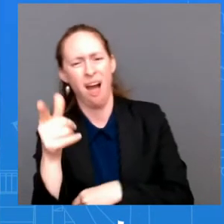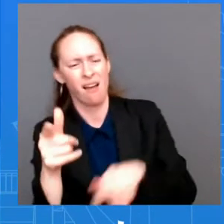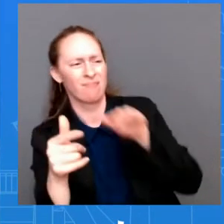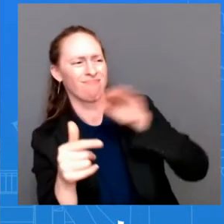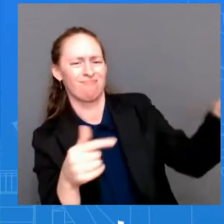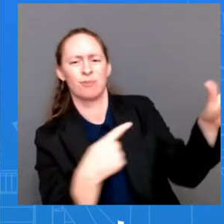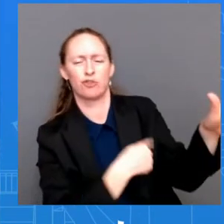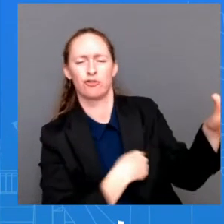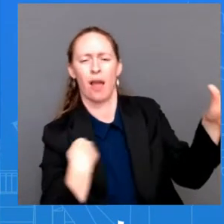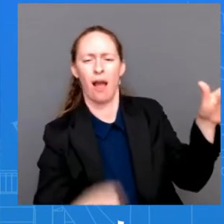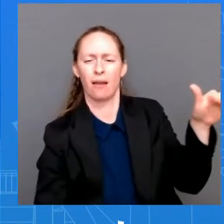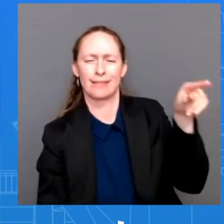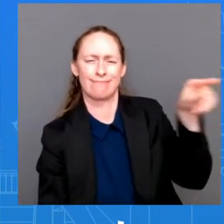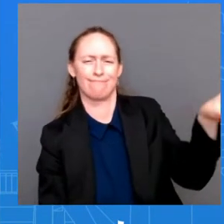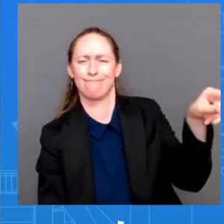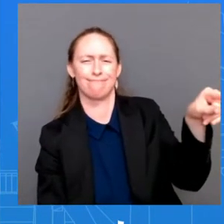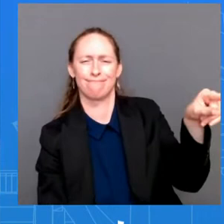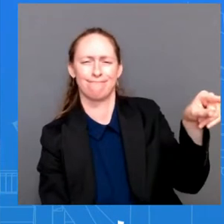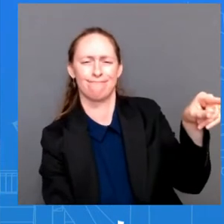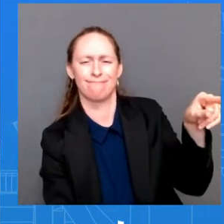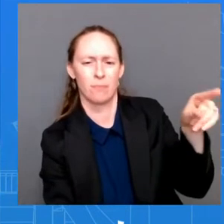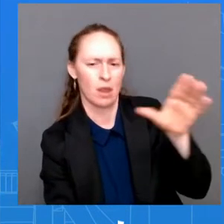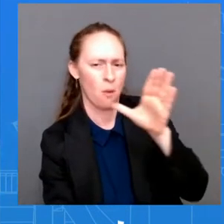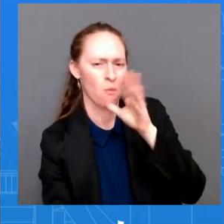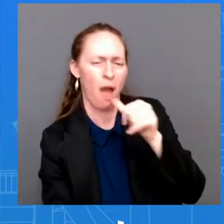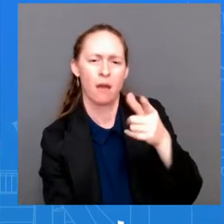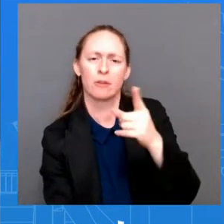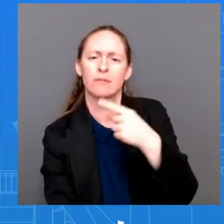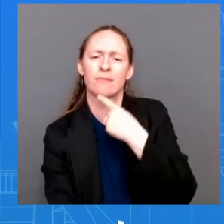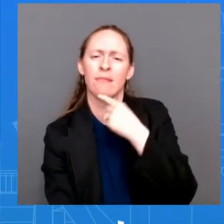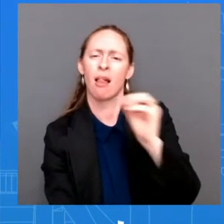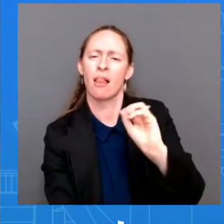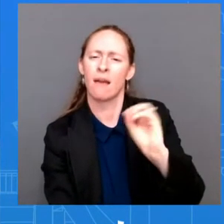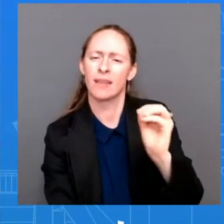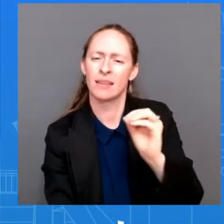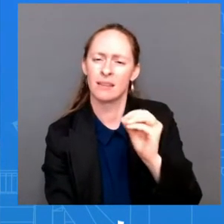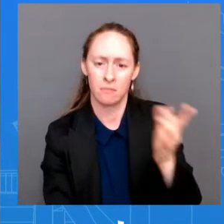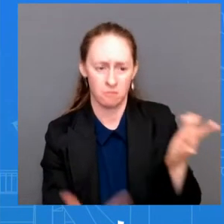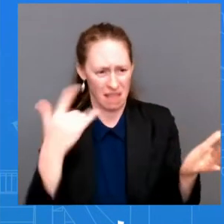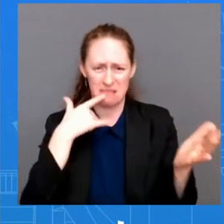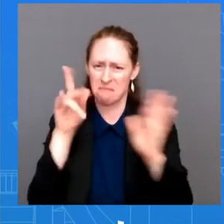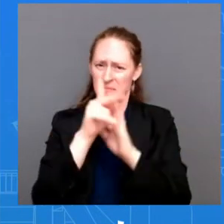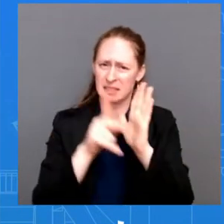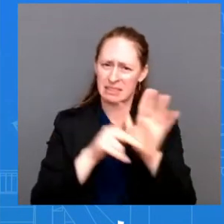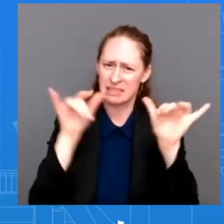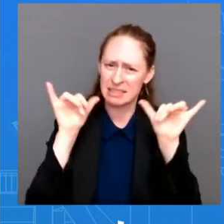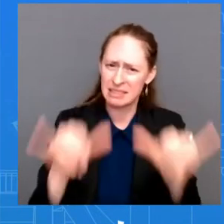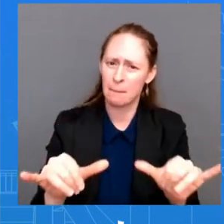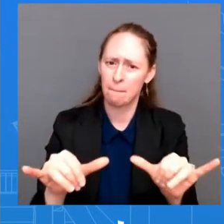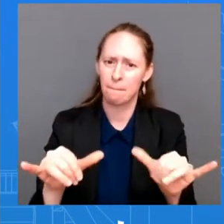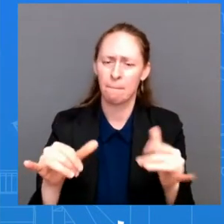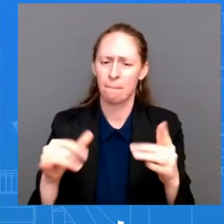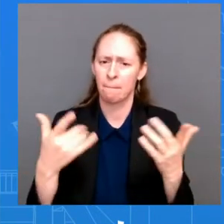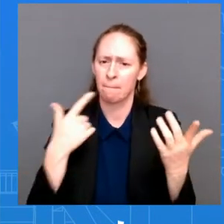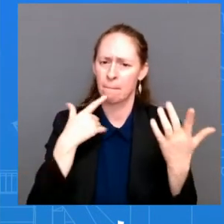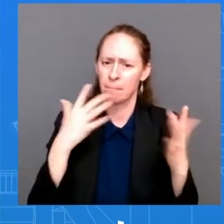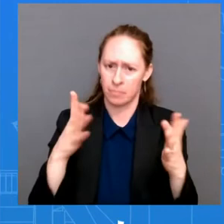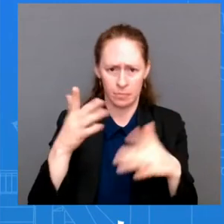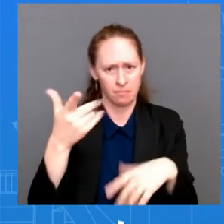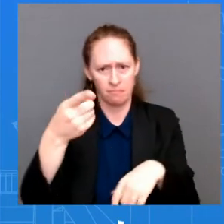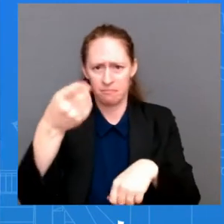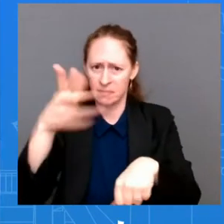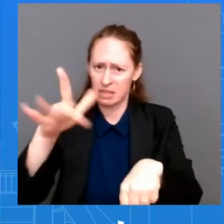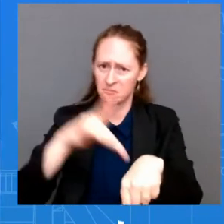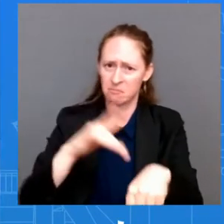you pointed out, there's no change in policy and there's precedent for Pelosi to visit Taiwan? So what's the drama? Have you watched the